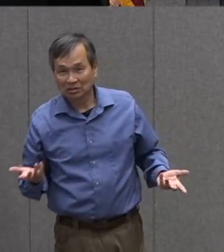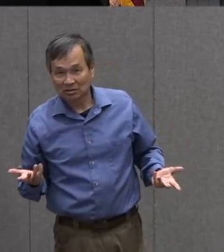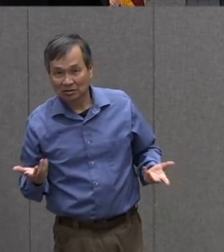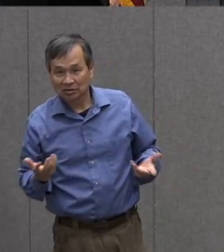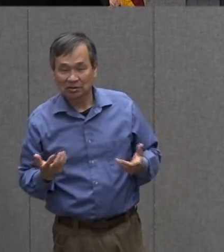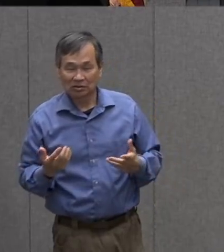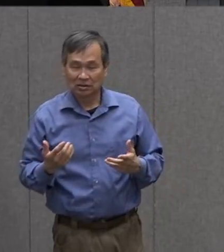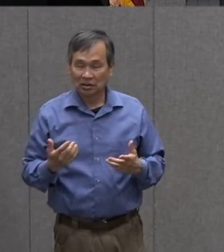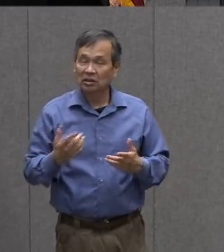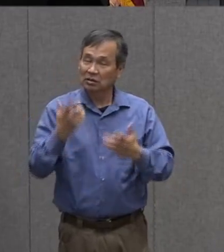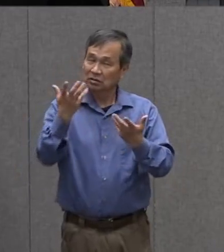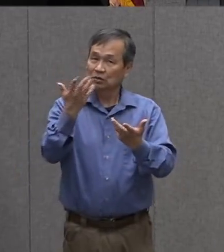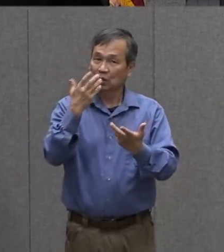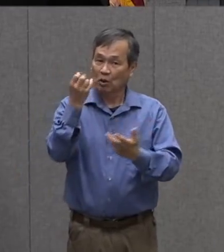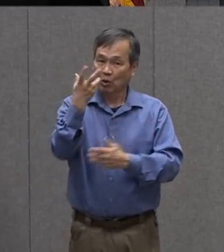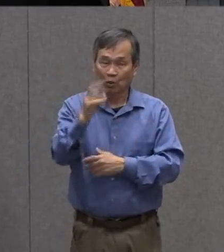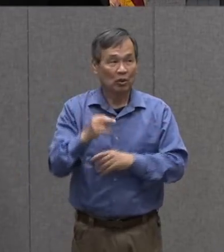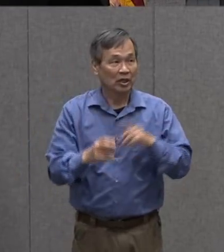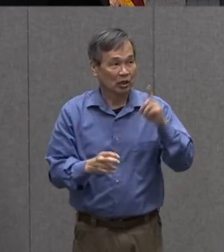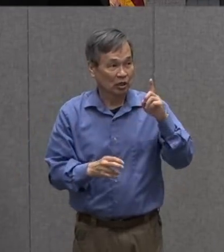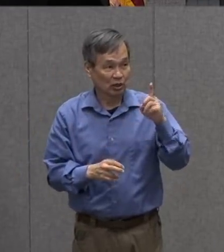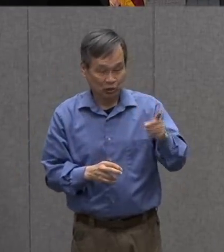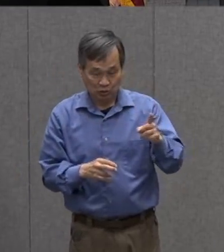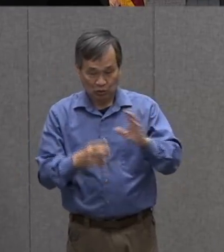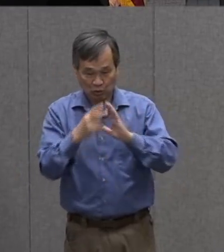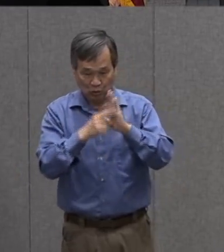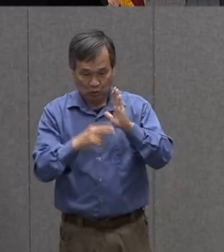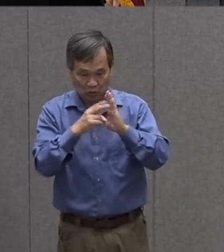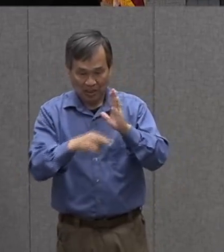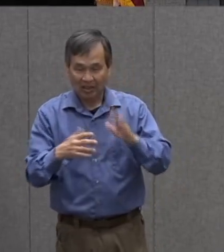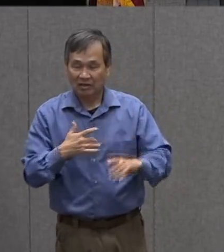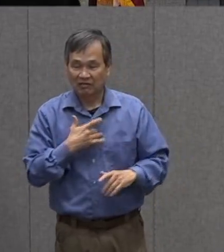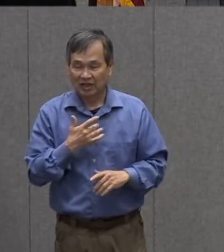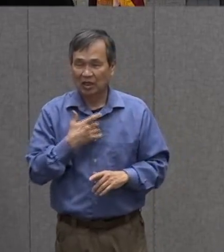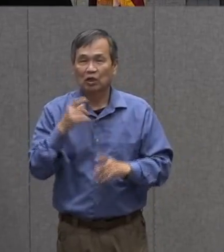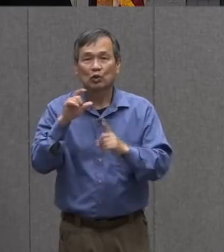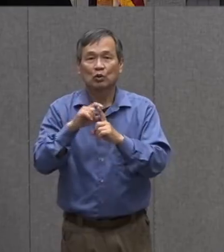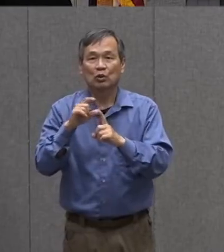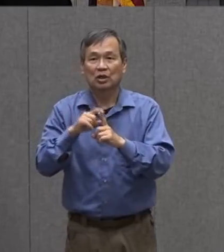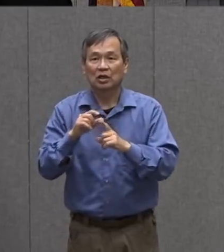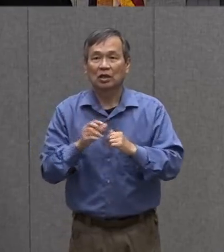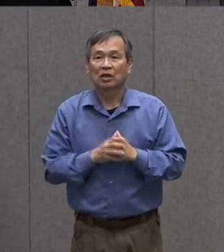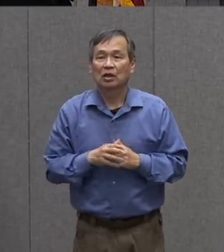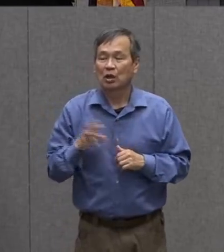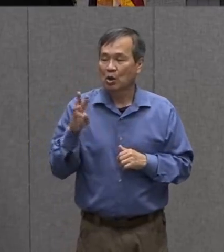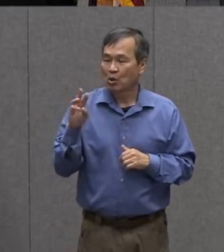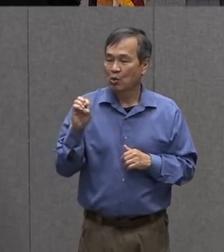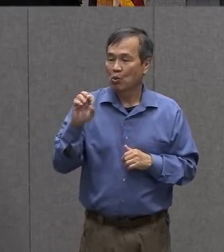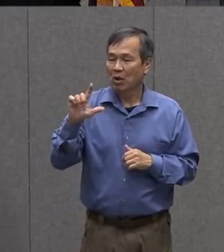inside when you read i felt things like you use the word welcome